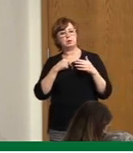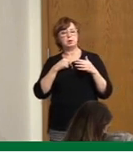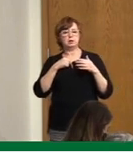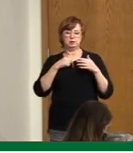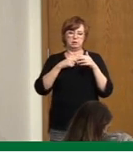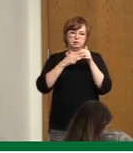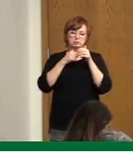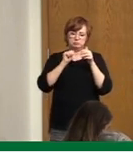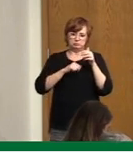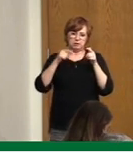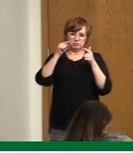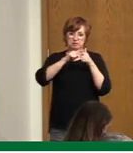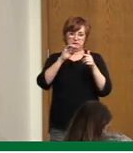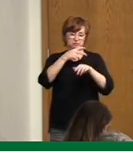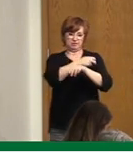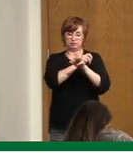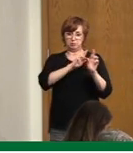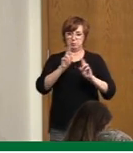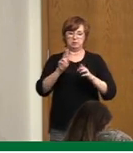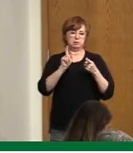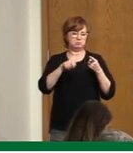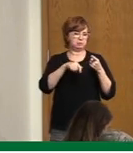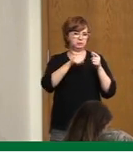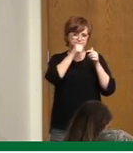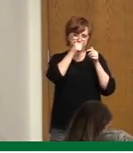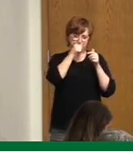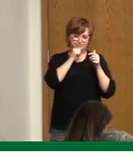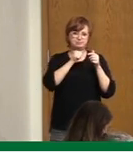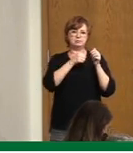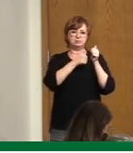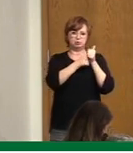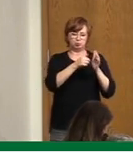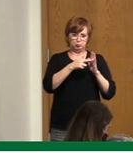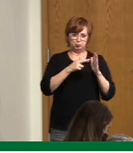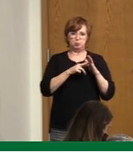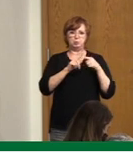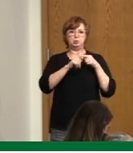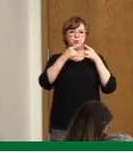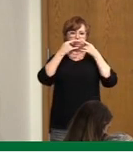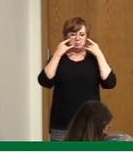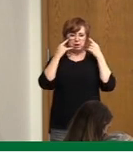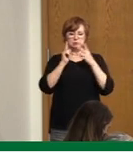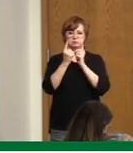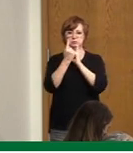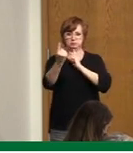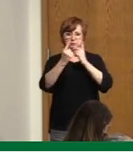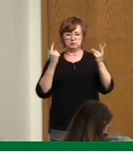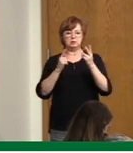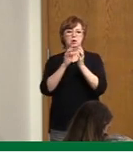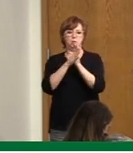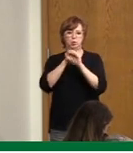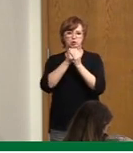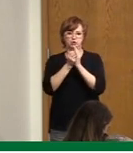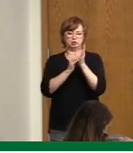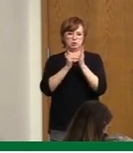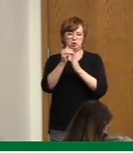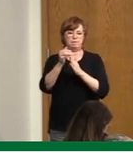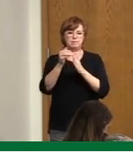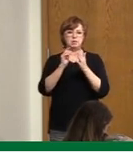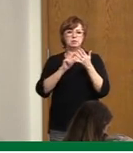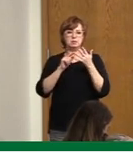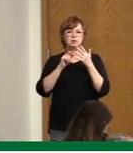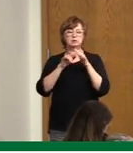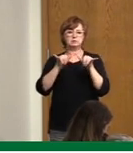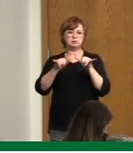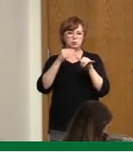physical distancing, wear a mask, wash your hands, limit your close contacts and stay home if you're